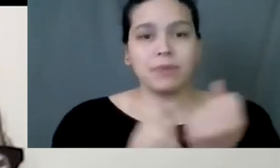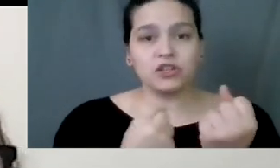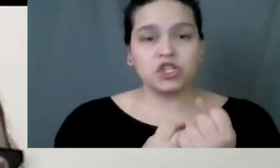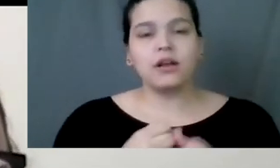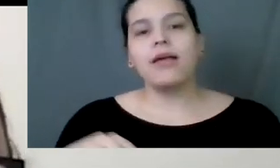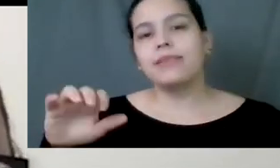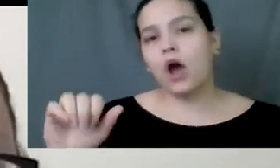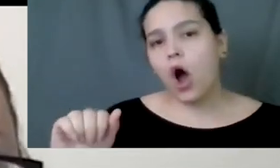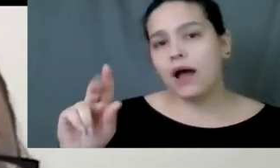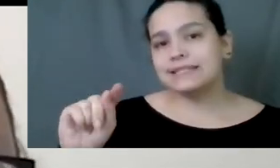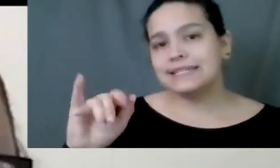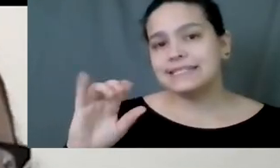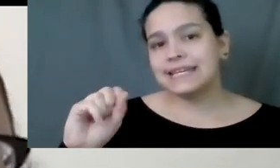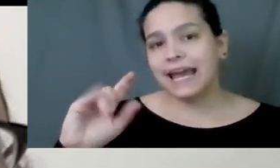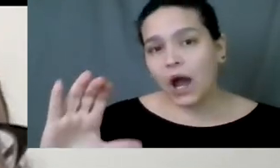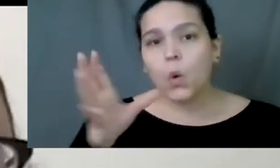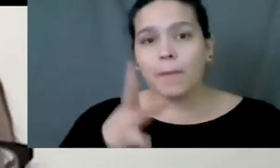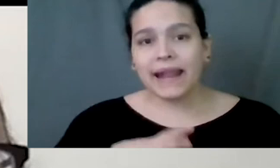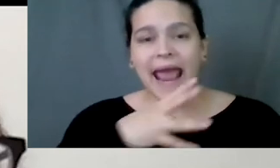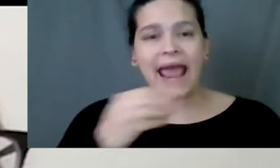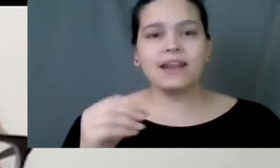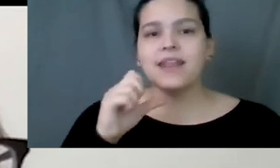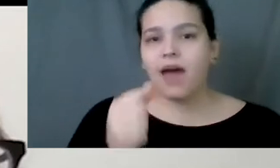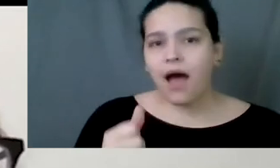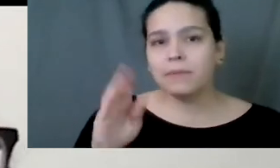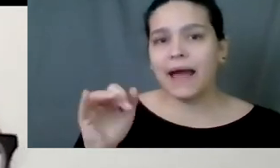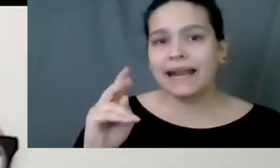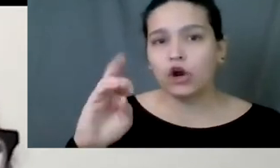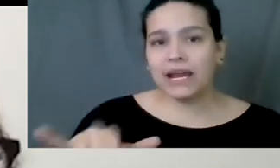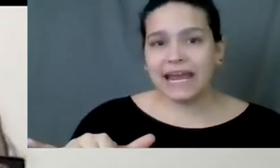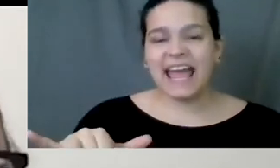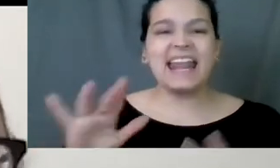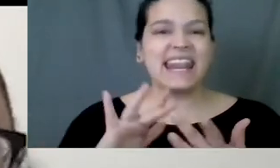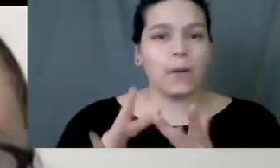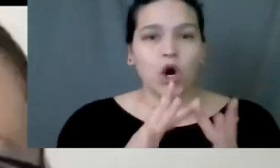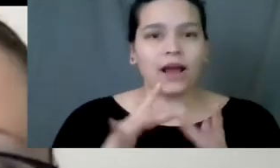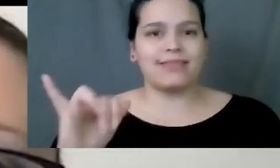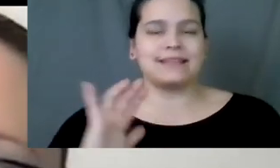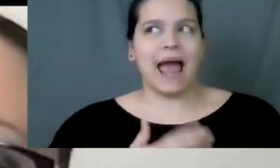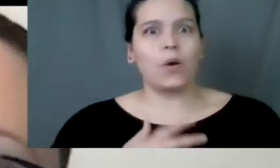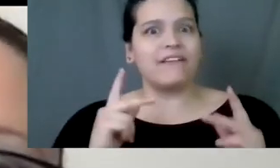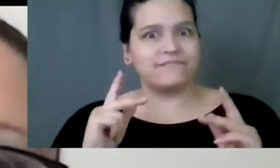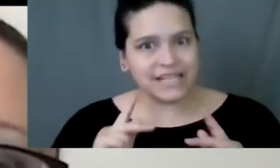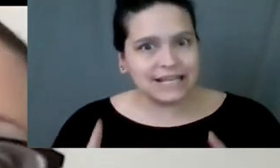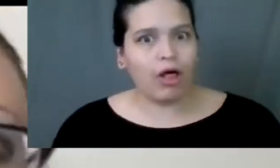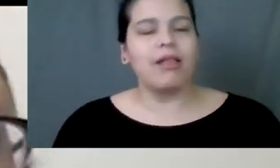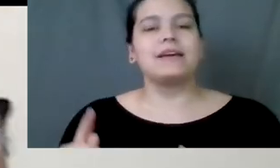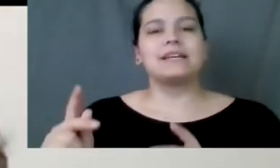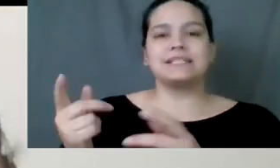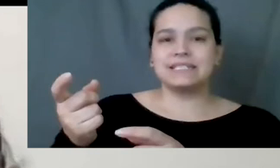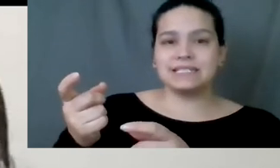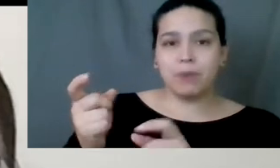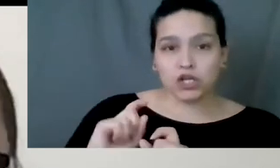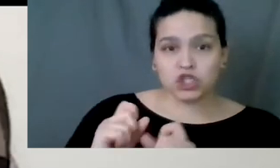Women and Non-Binary Network. I know it may seem a little odd when their name pops up, but that's our fiscal sponsor. They